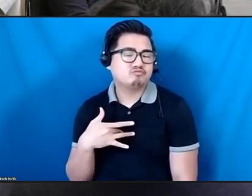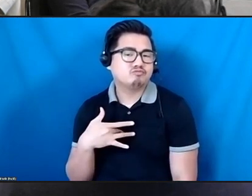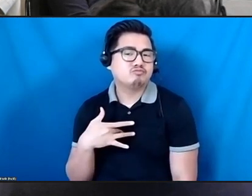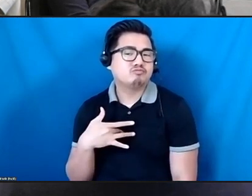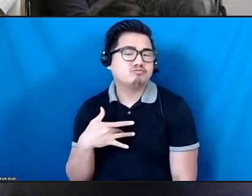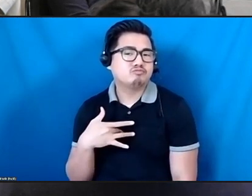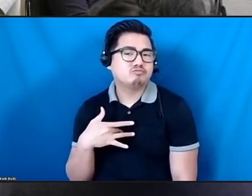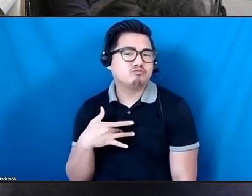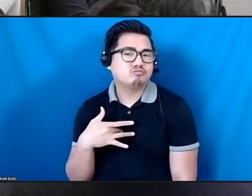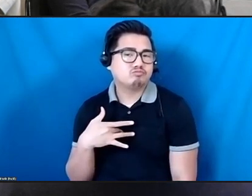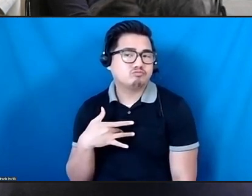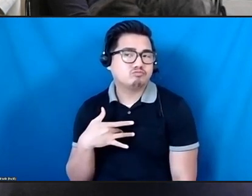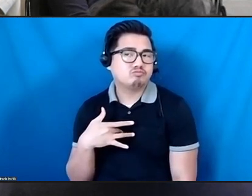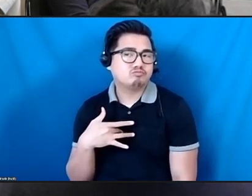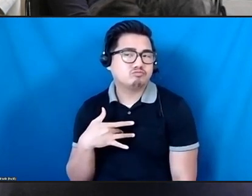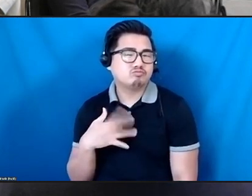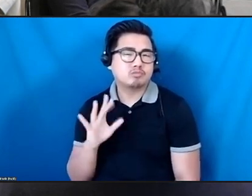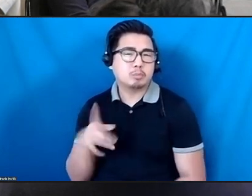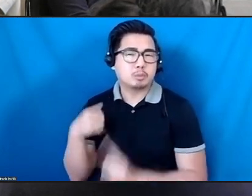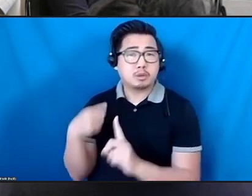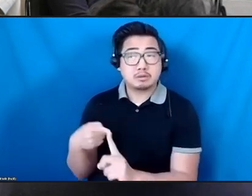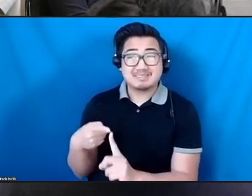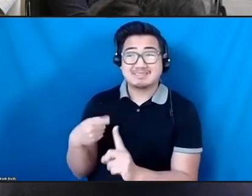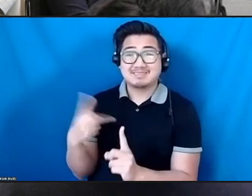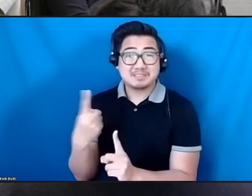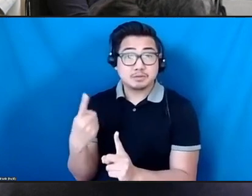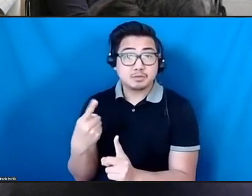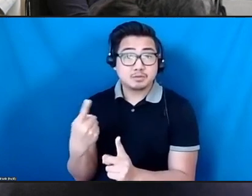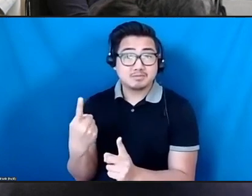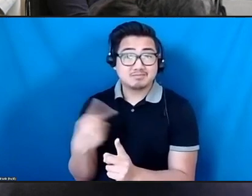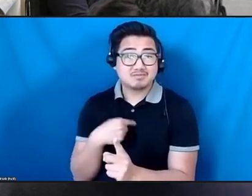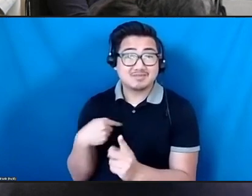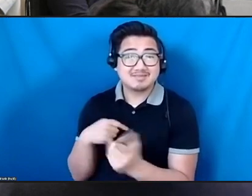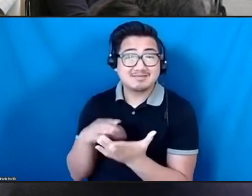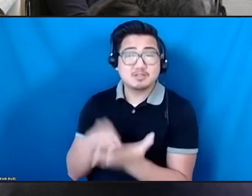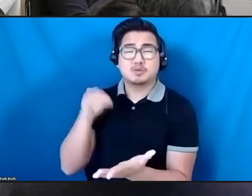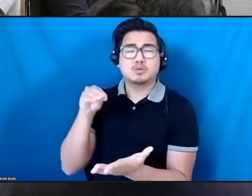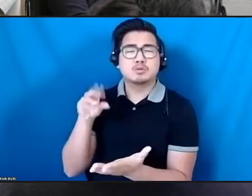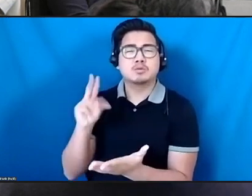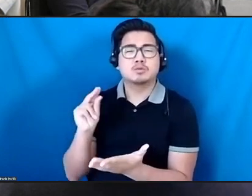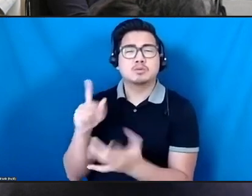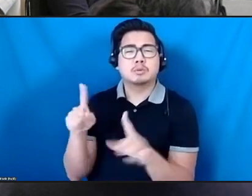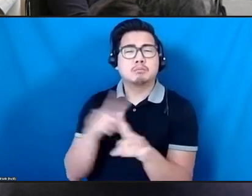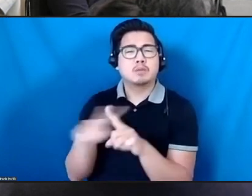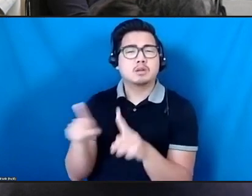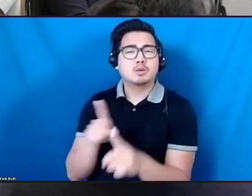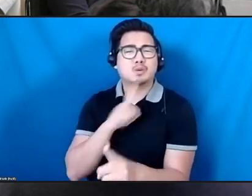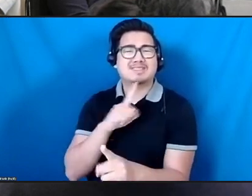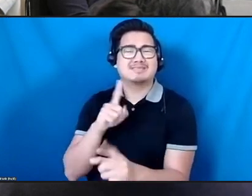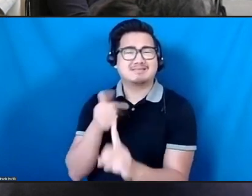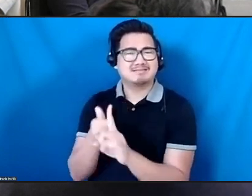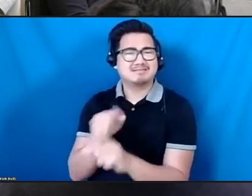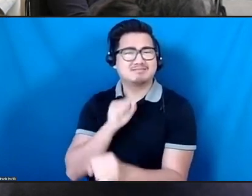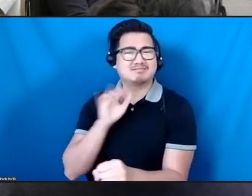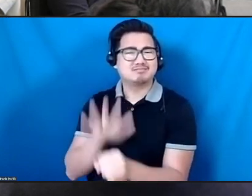something we learned. It was more of an affirmation of how much we need